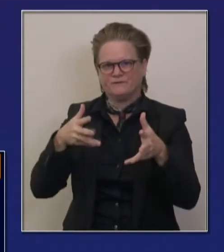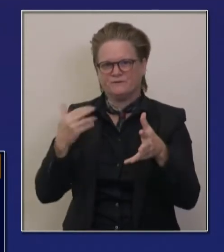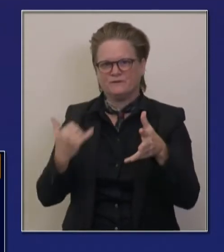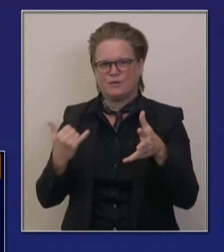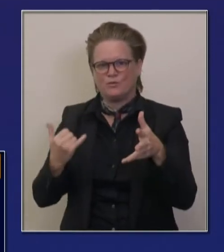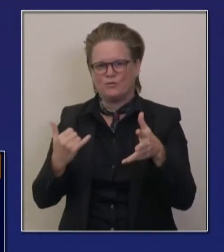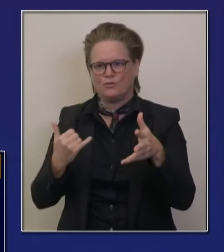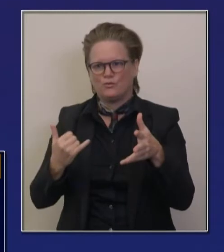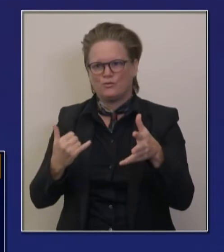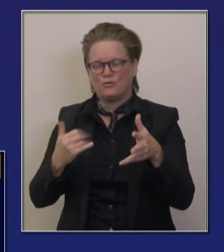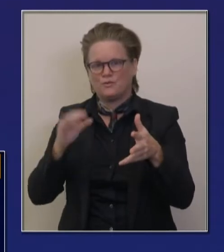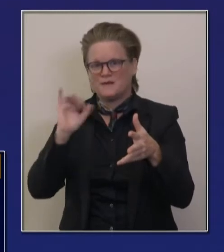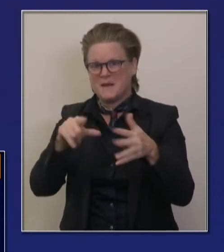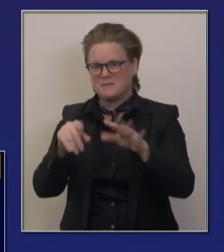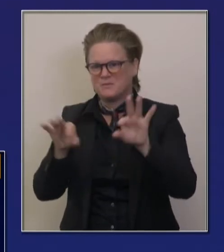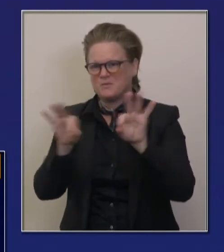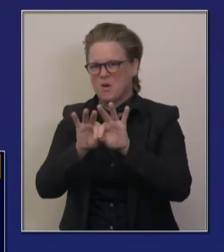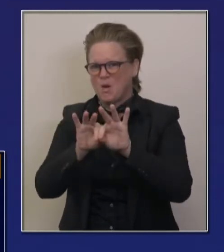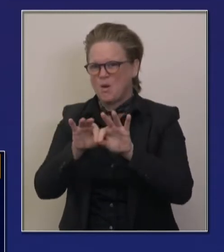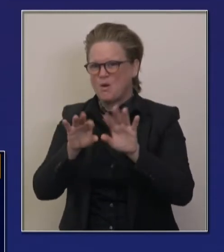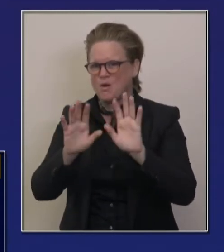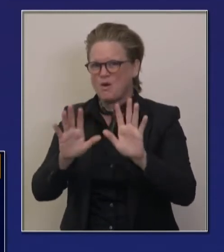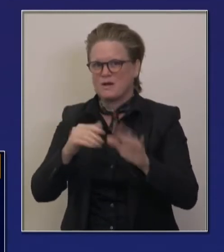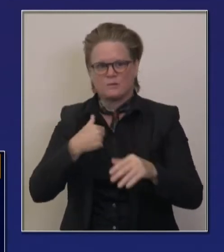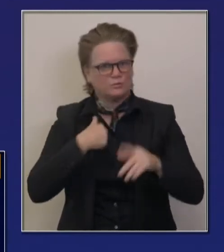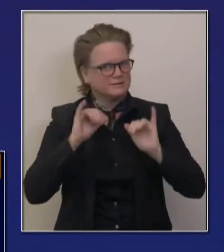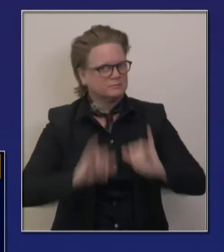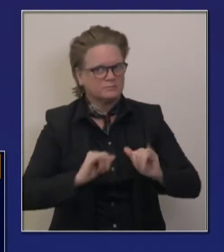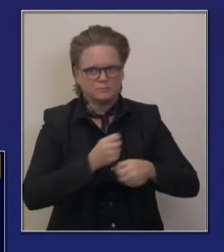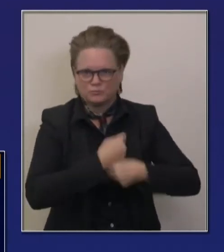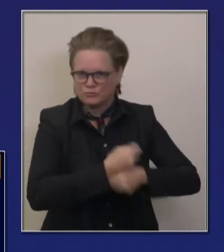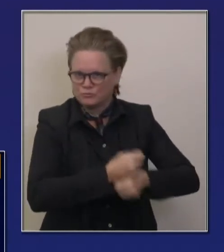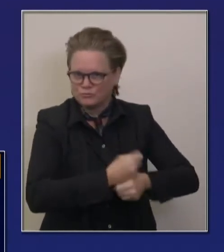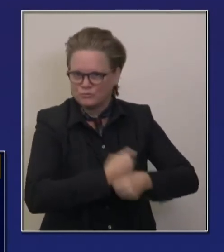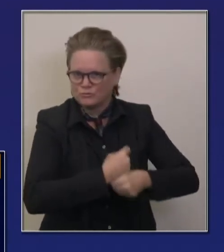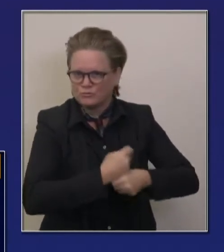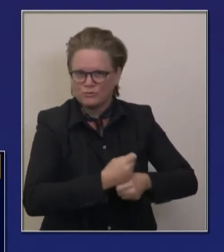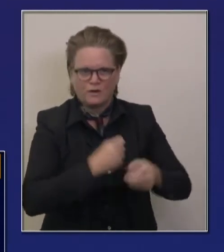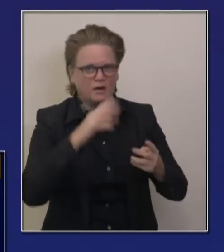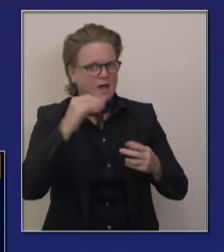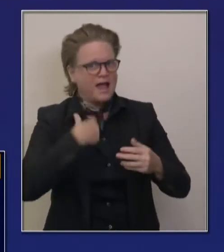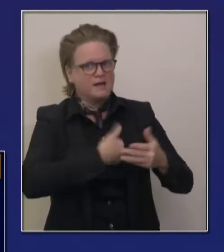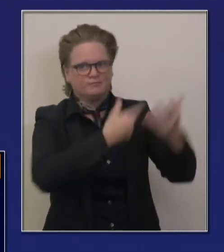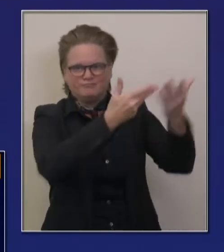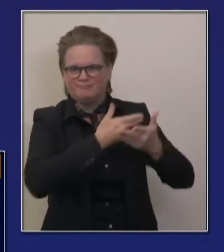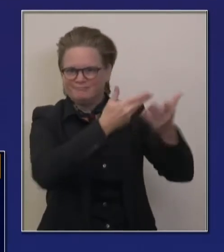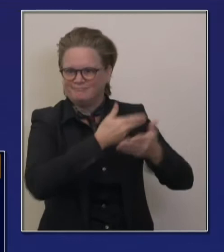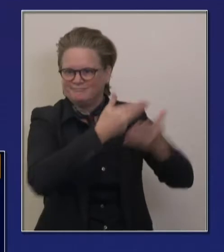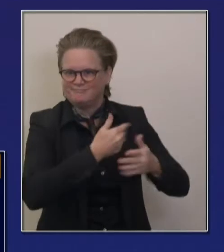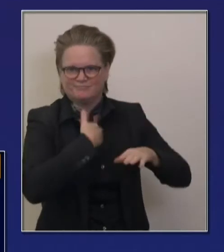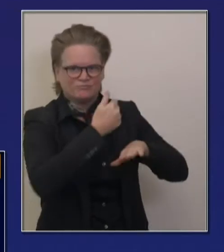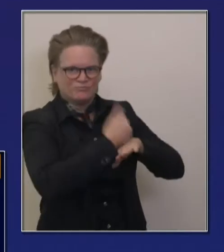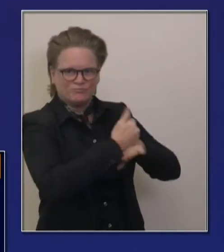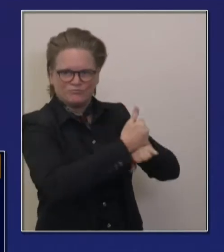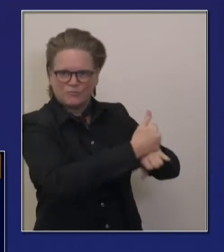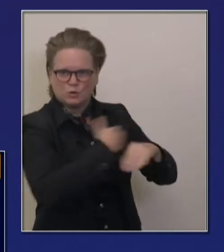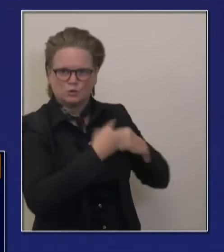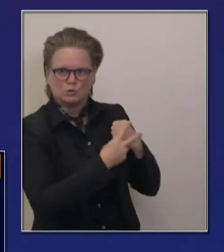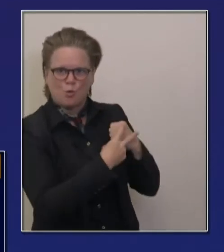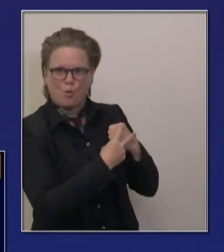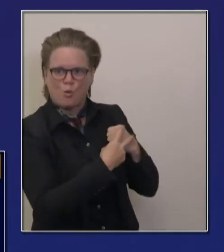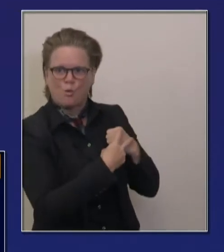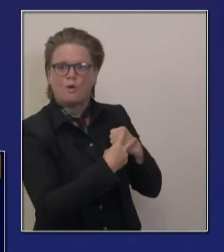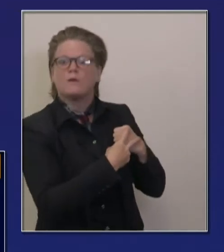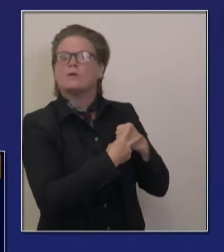important because at the end of the day, the ventilators and staffing become foundational in terms of our ability to deliver critical